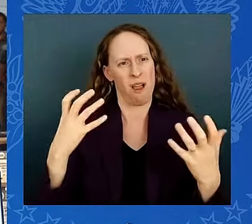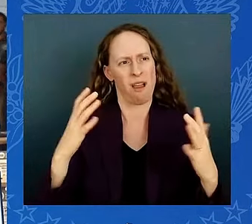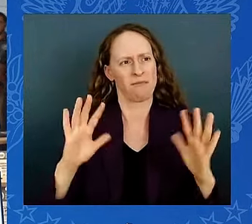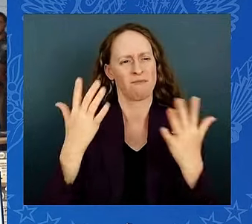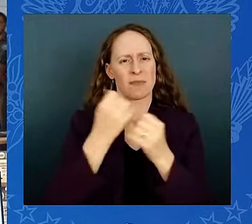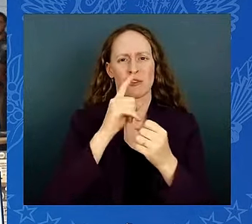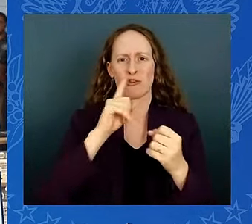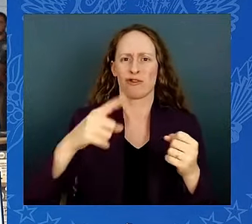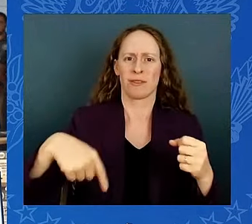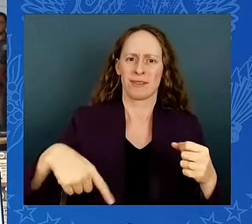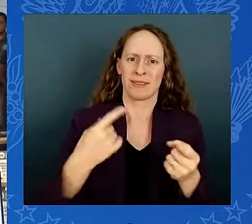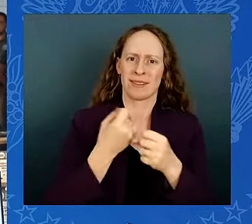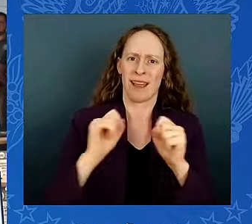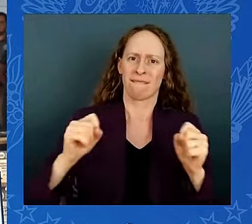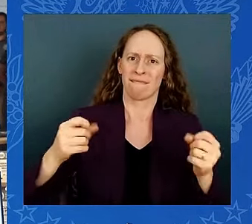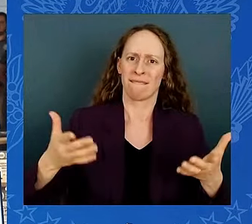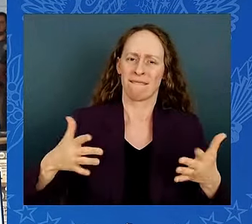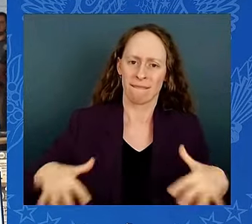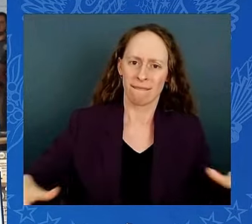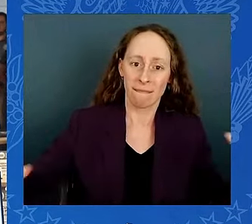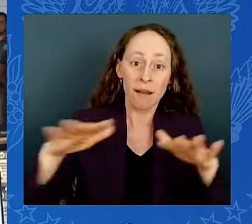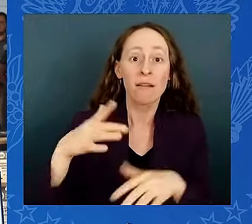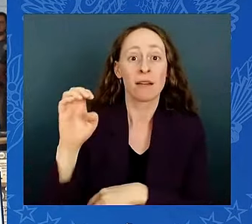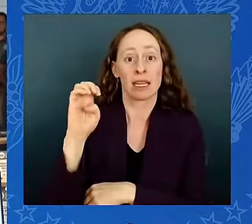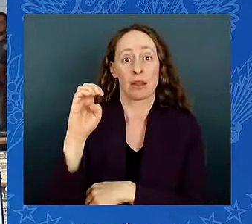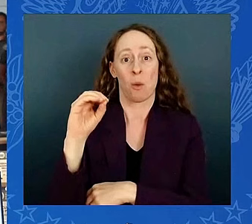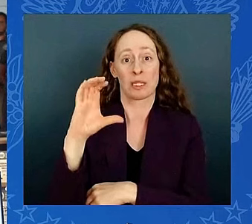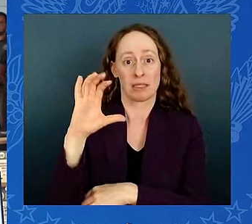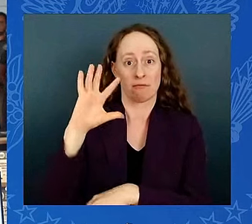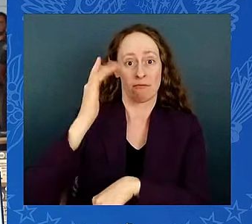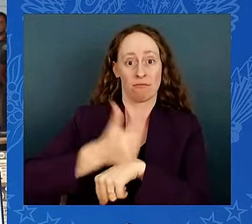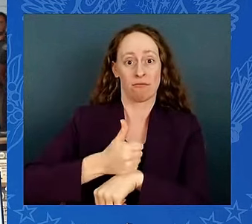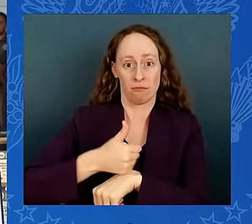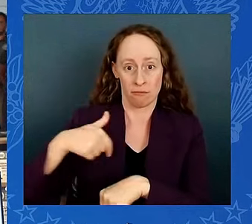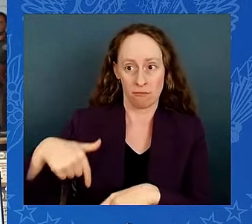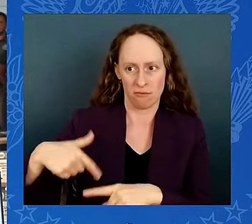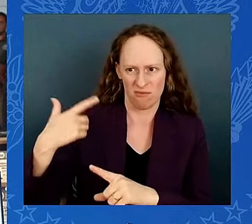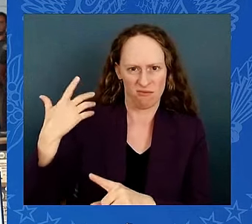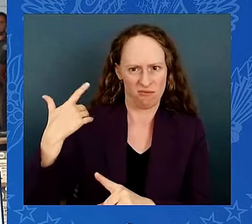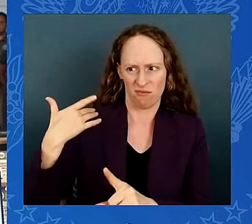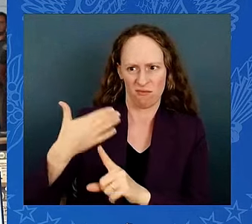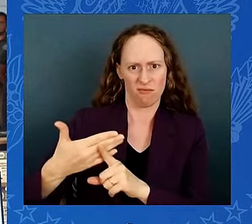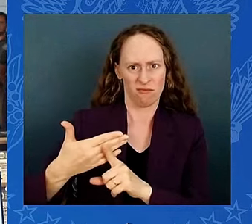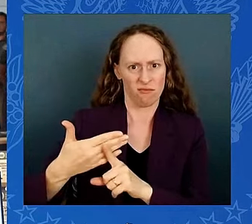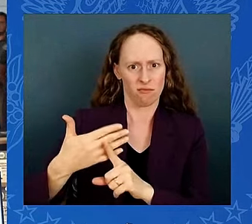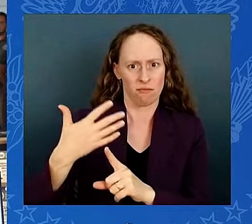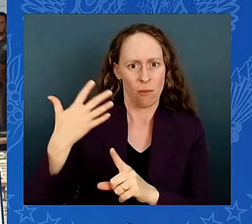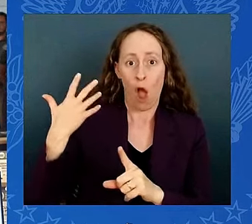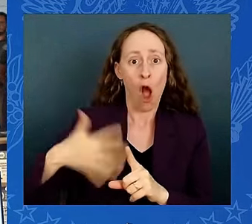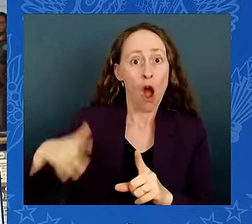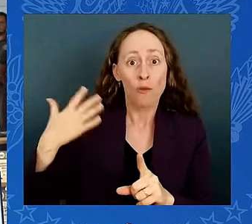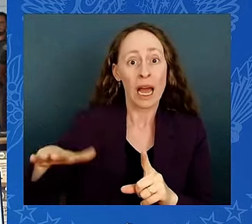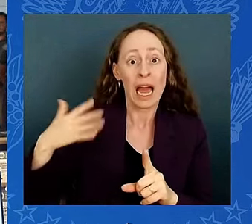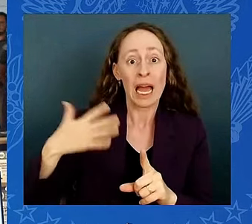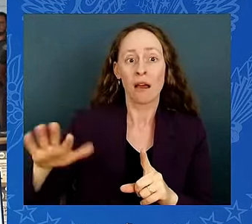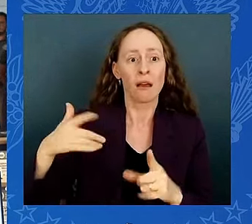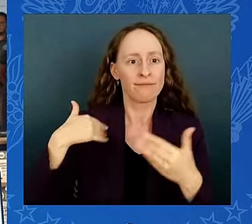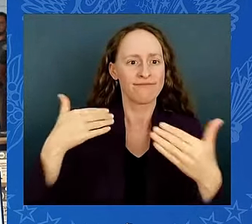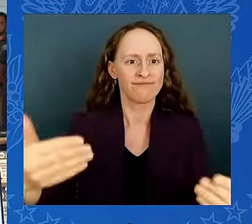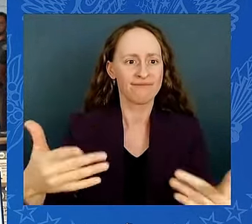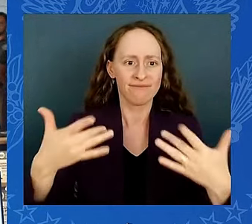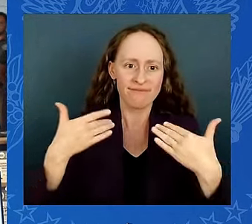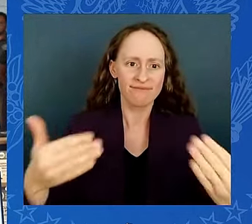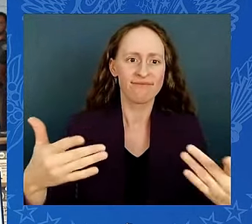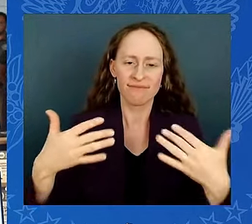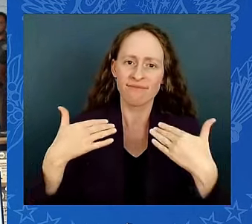opening last year. I've had to declare 34 heat emergencies. And as we know and we've